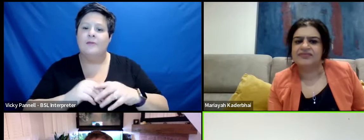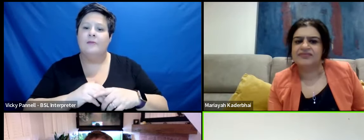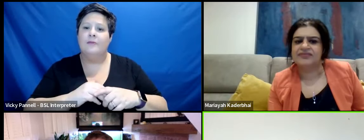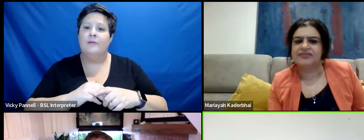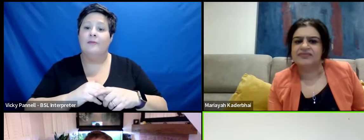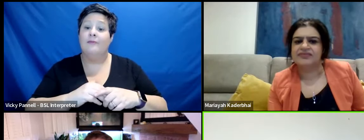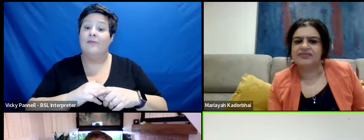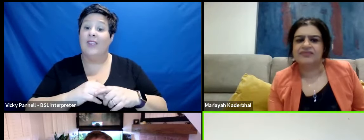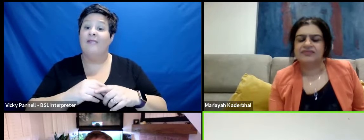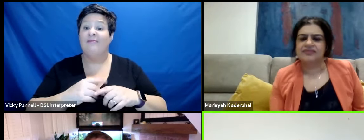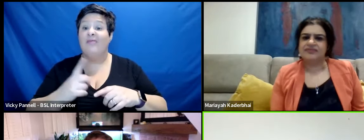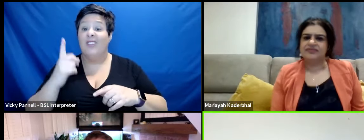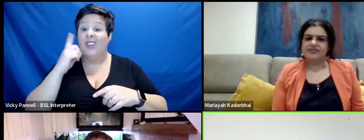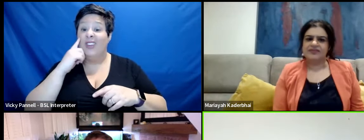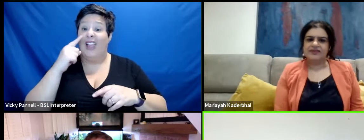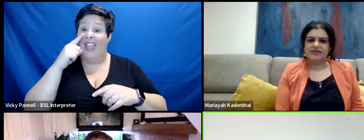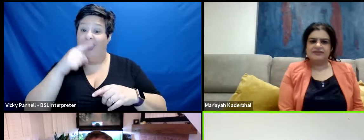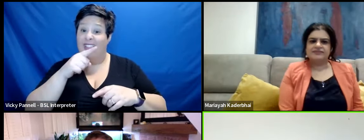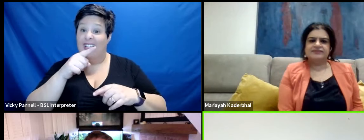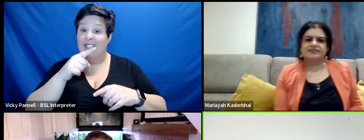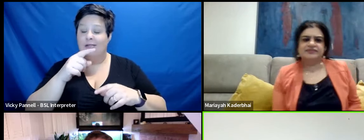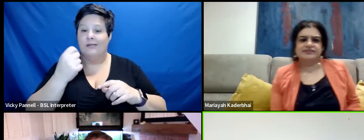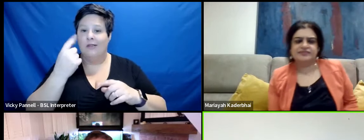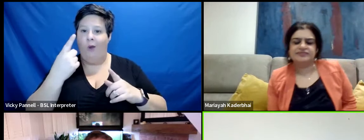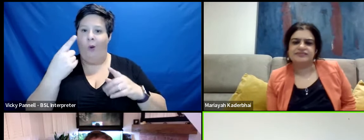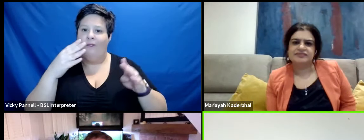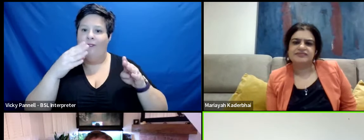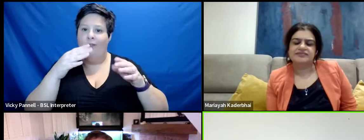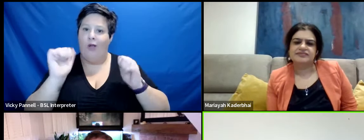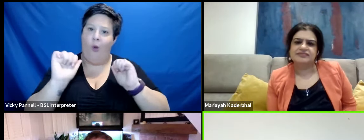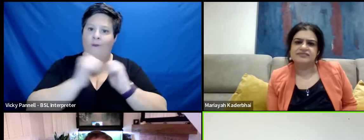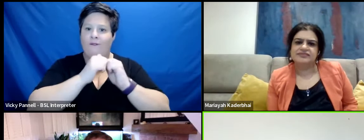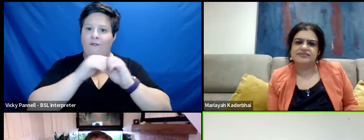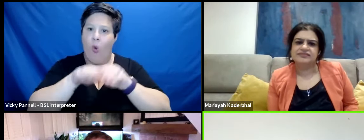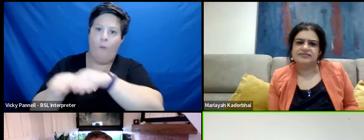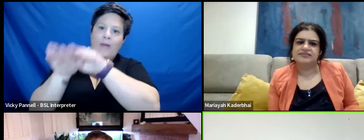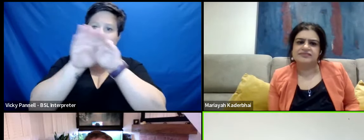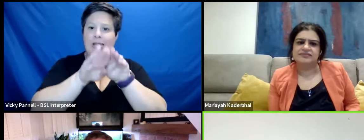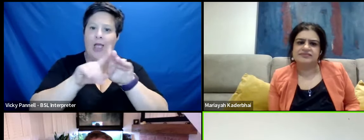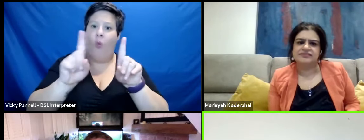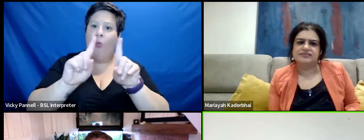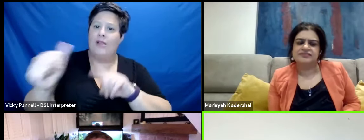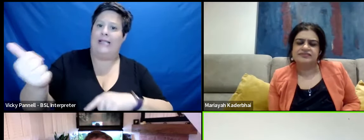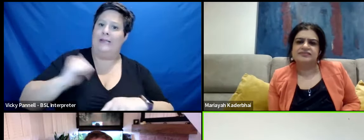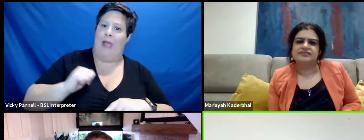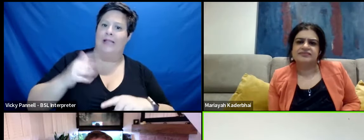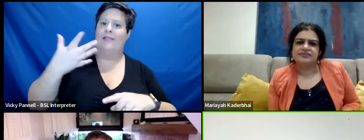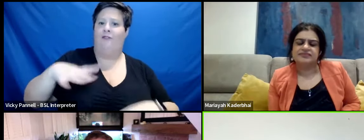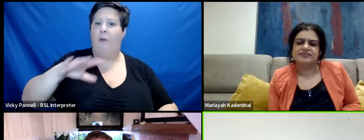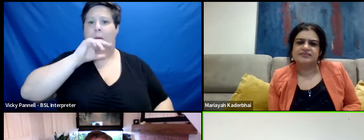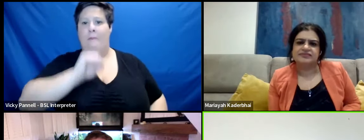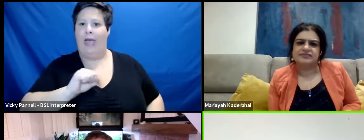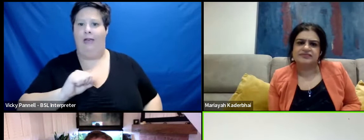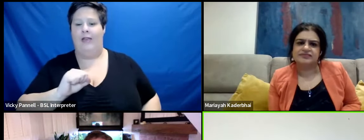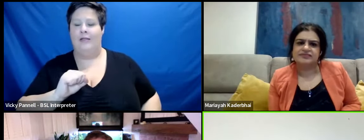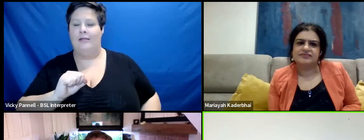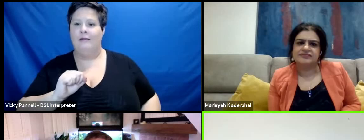no more so I guess in this prism of conformity in the sense of what is expected of a man in